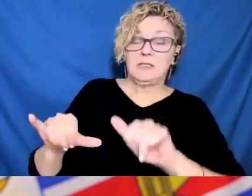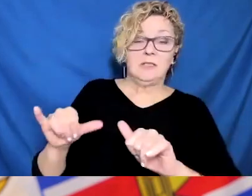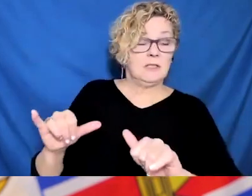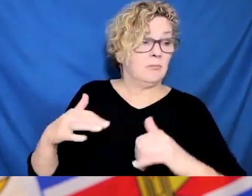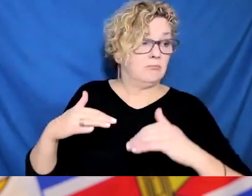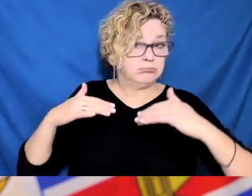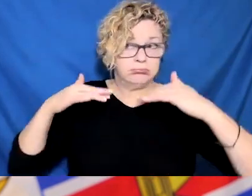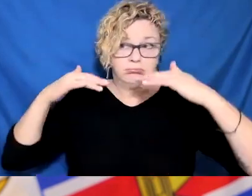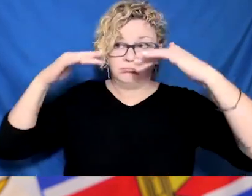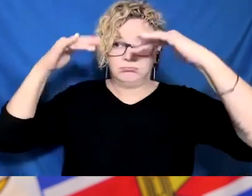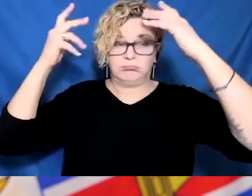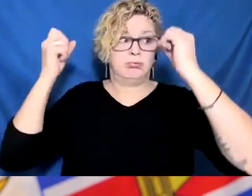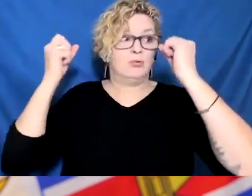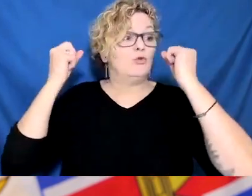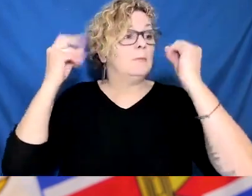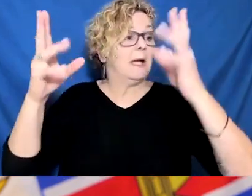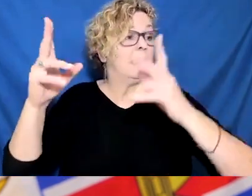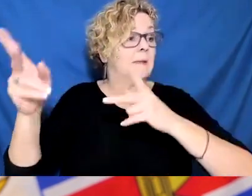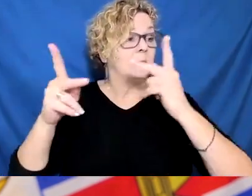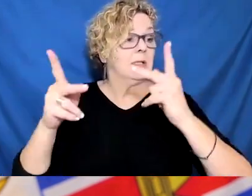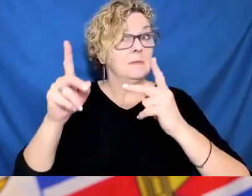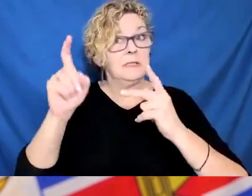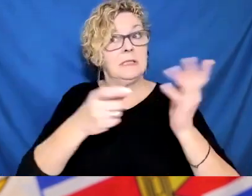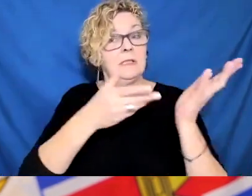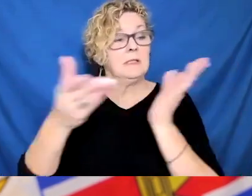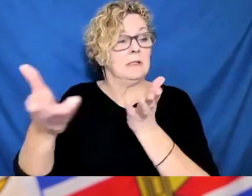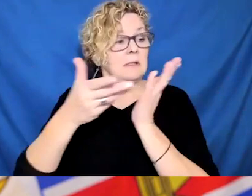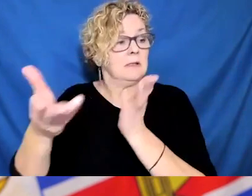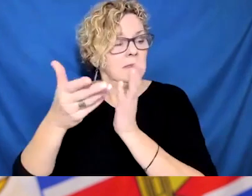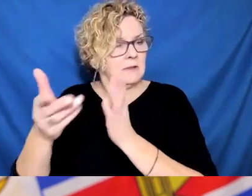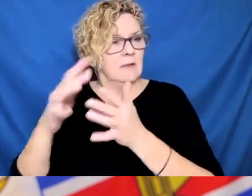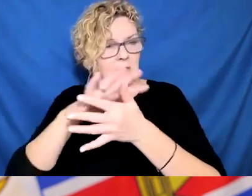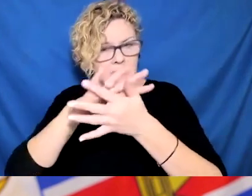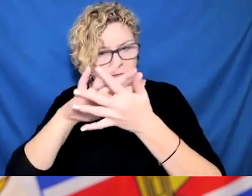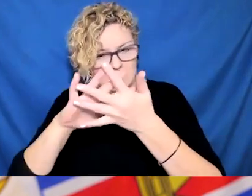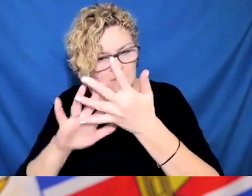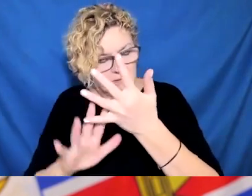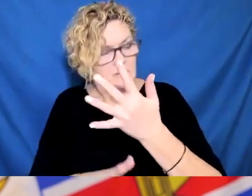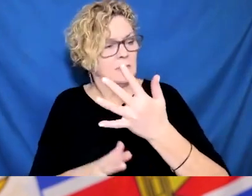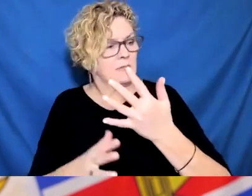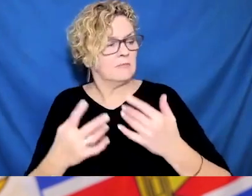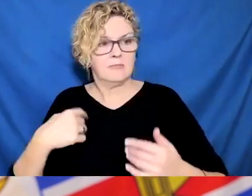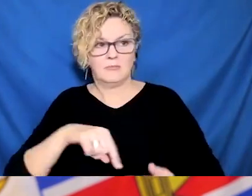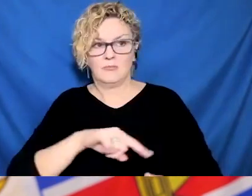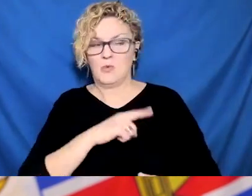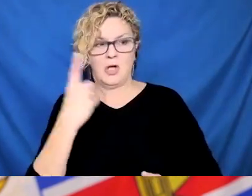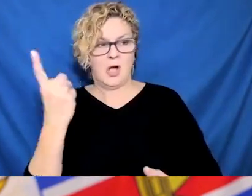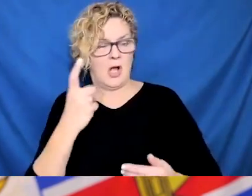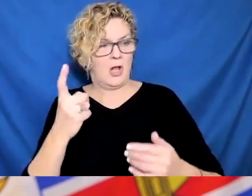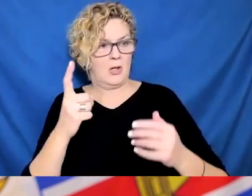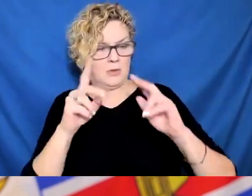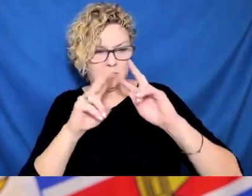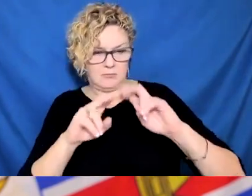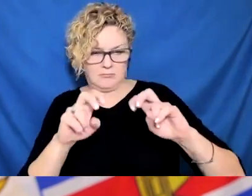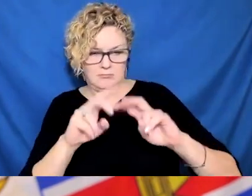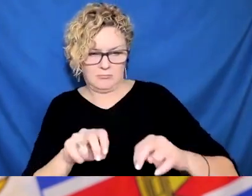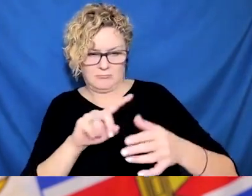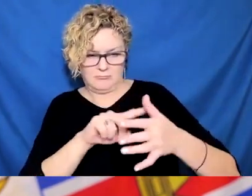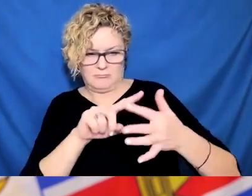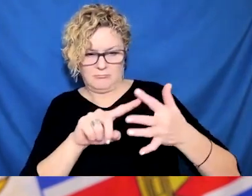that we're doing to prevent us from getting infected and to prevent us from passing it on to others are incredibly important right now.